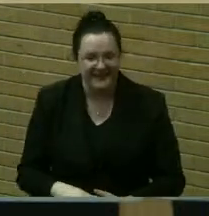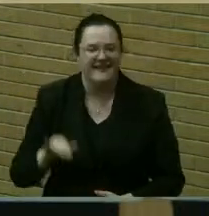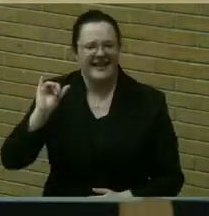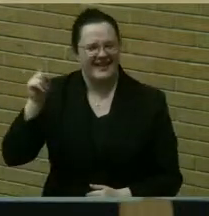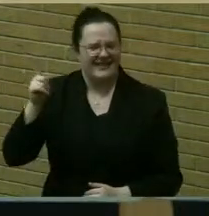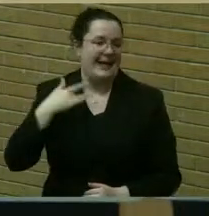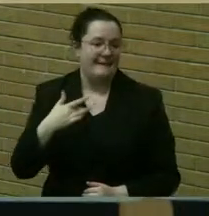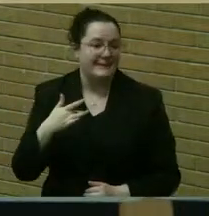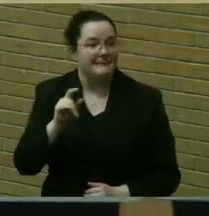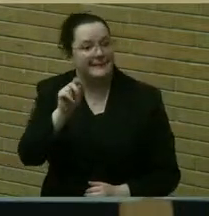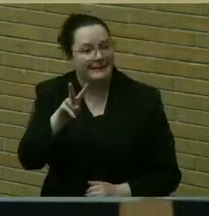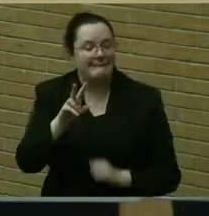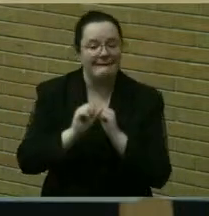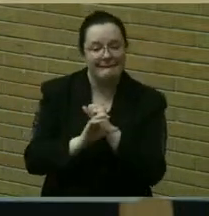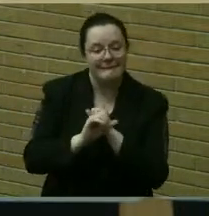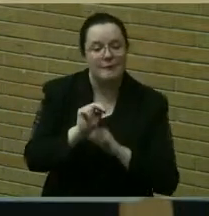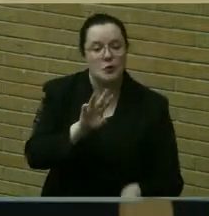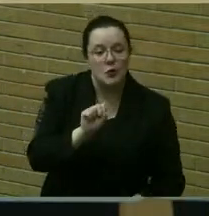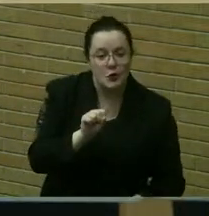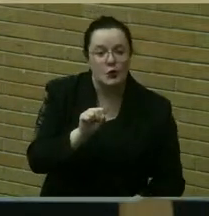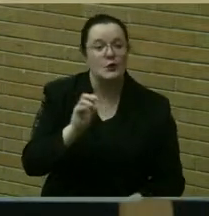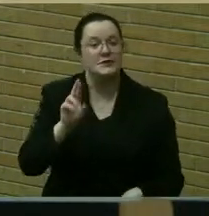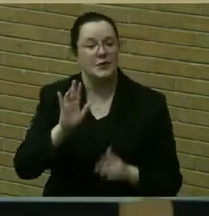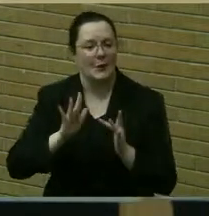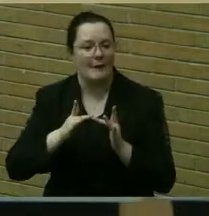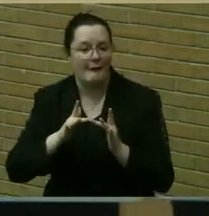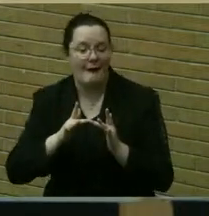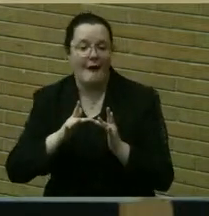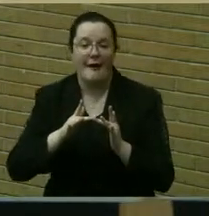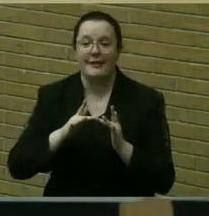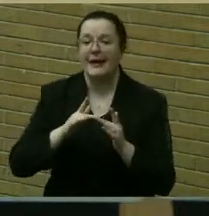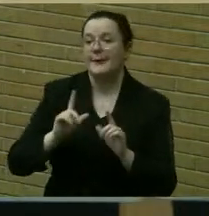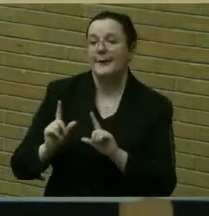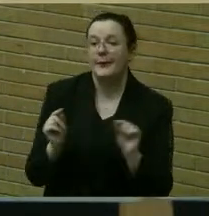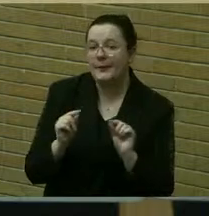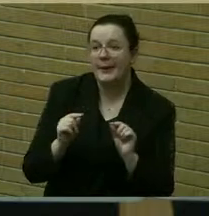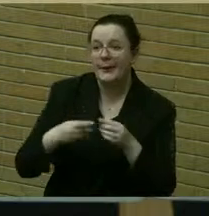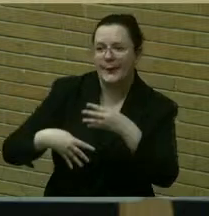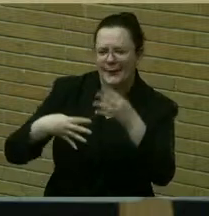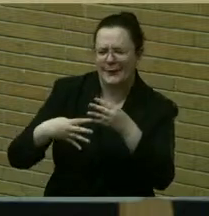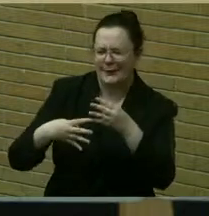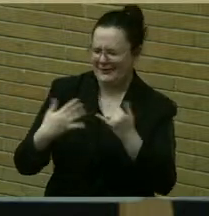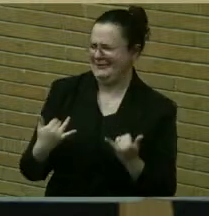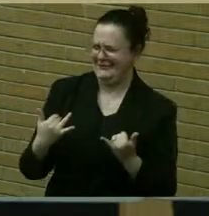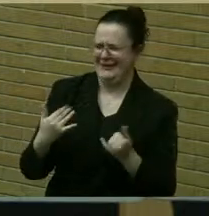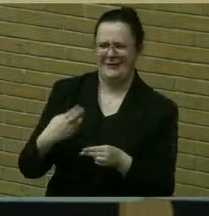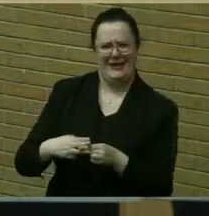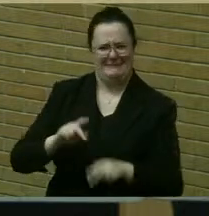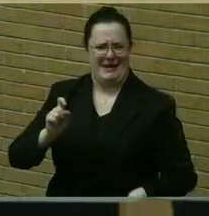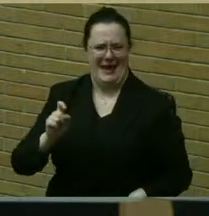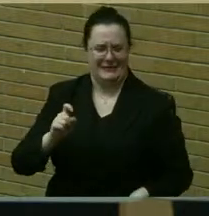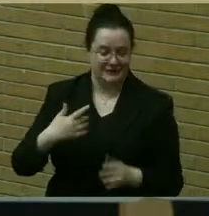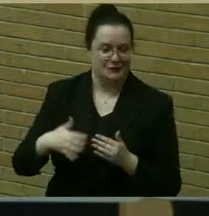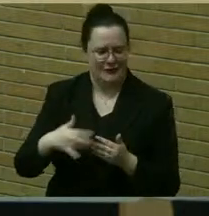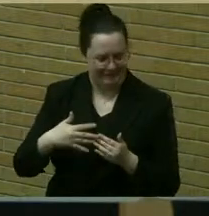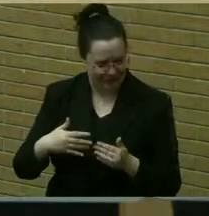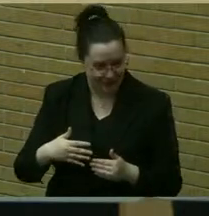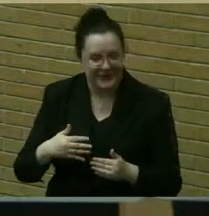news. That's what you see on your Twitter feed, or X feed, or whatever they call it these days. But local government,